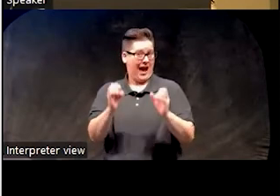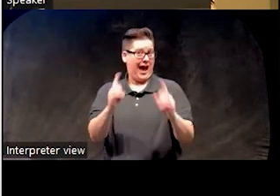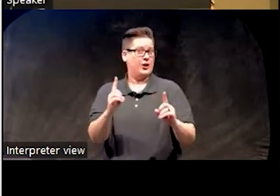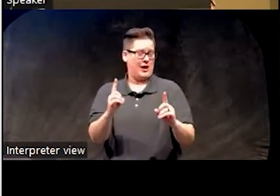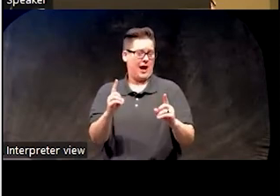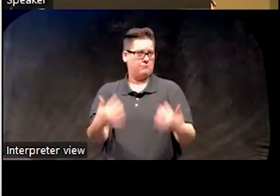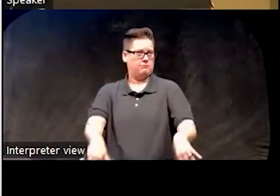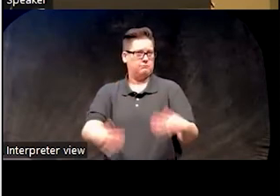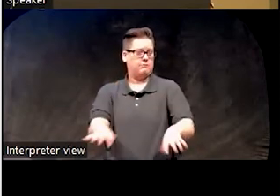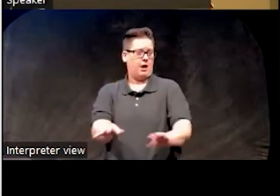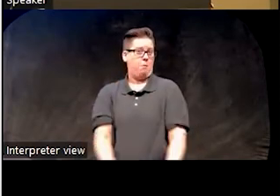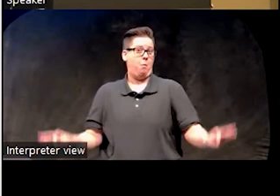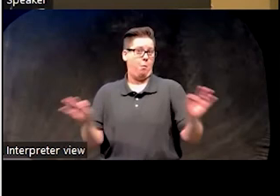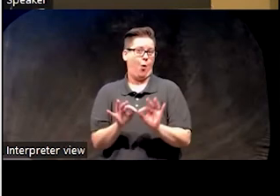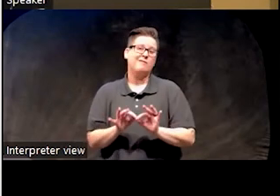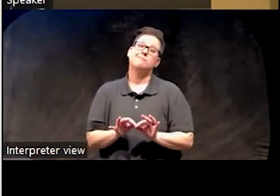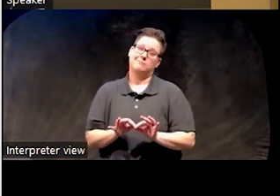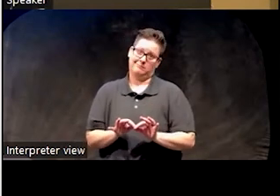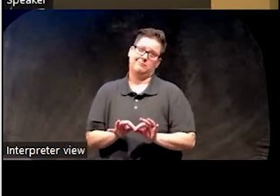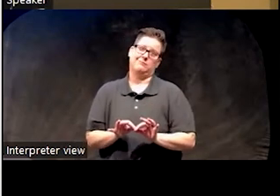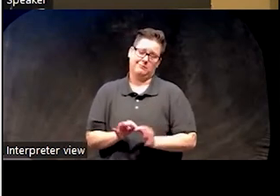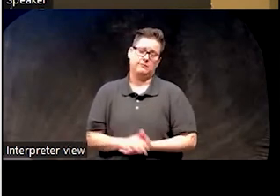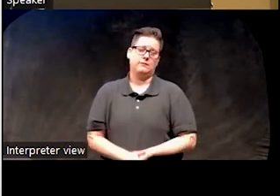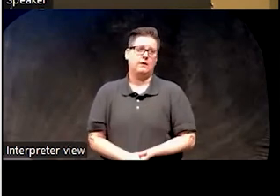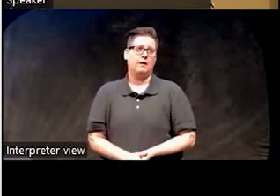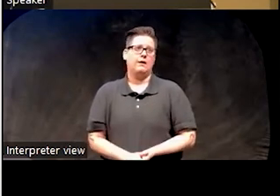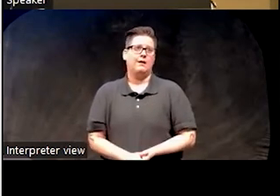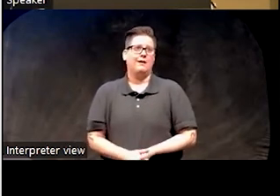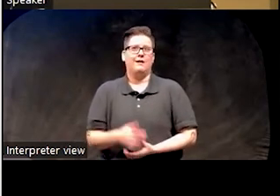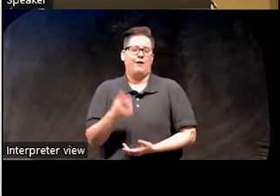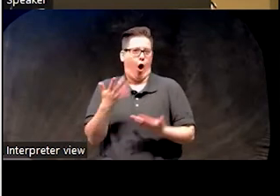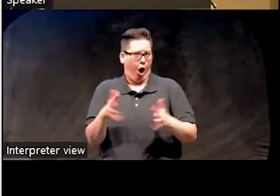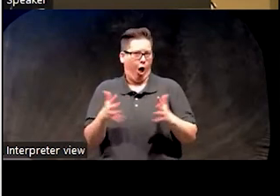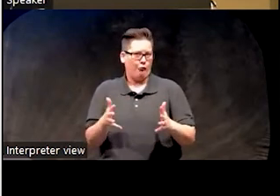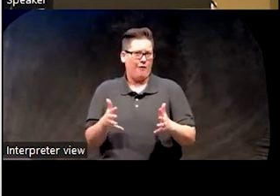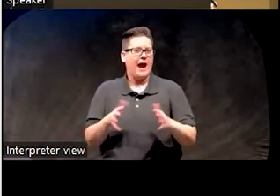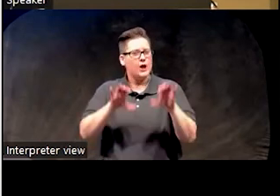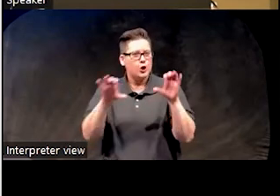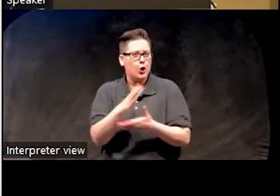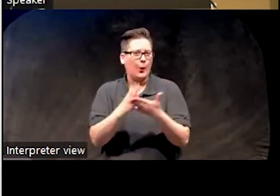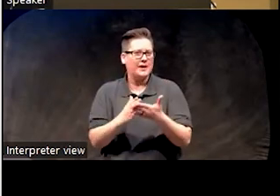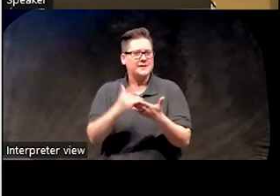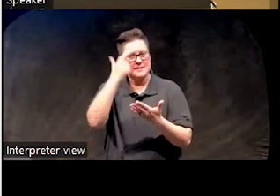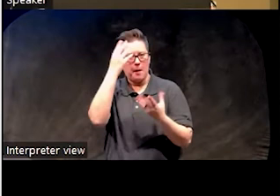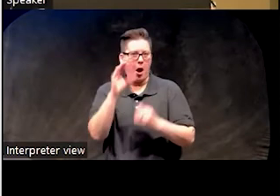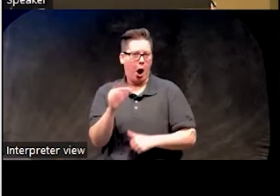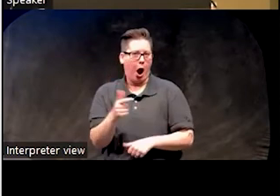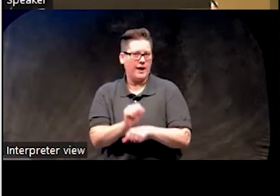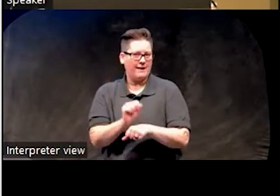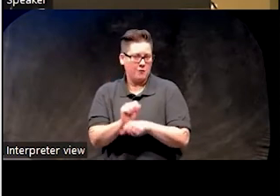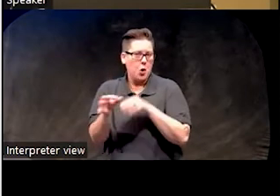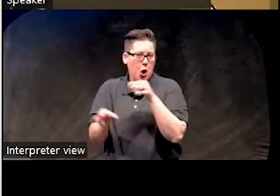which is a super important component. Um, so you're already doing some cognitive work as you're presenting this because